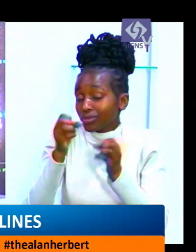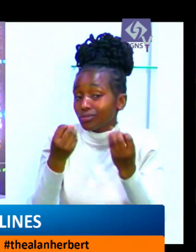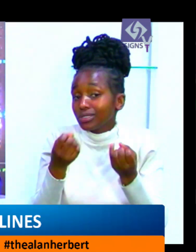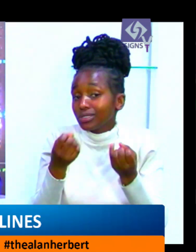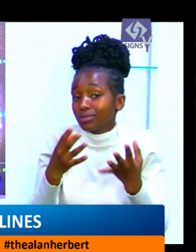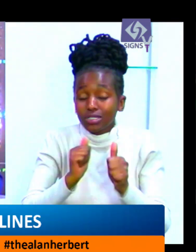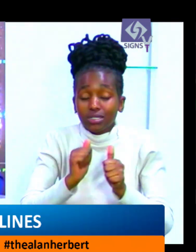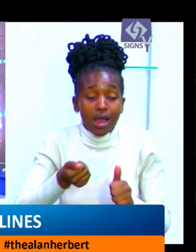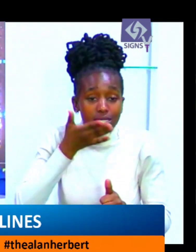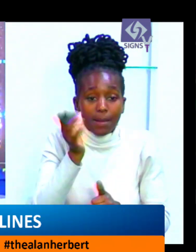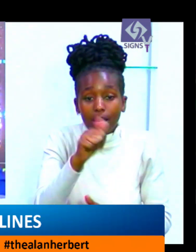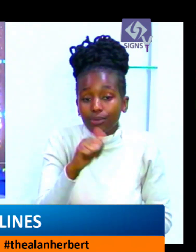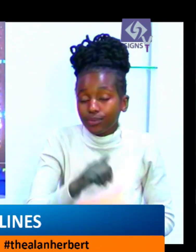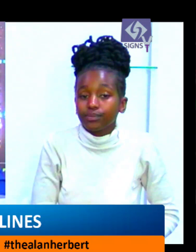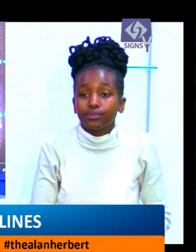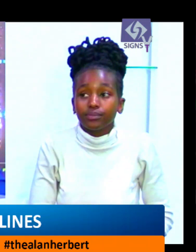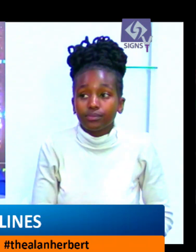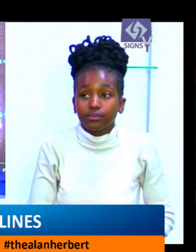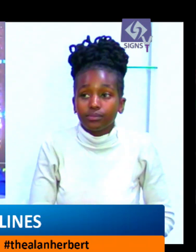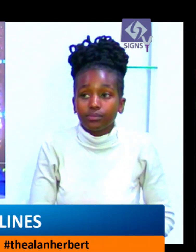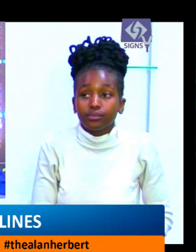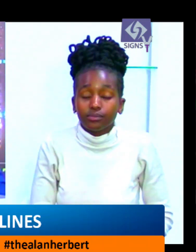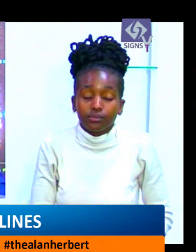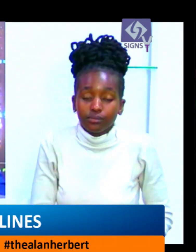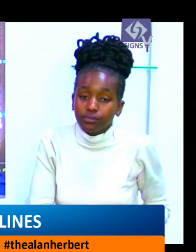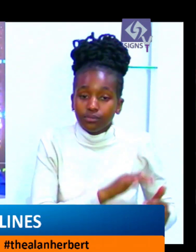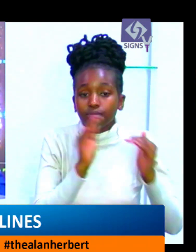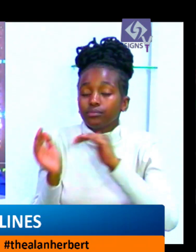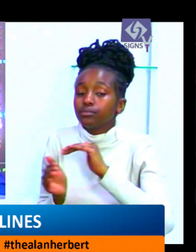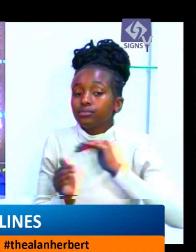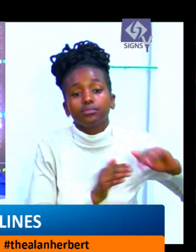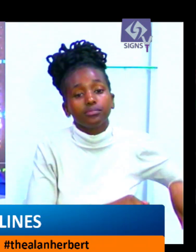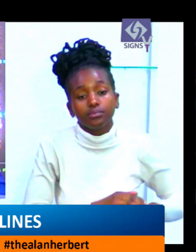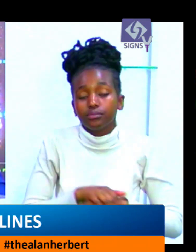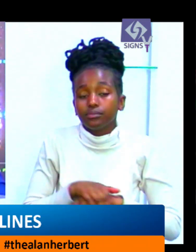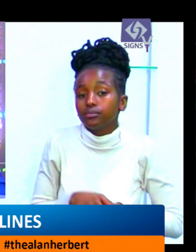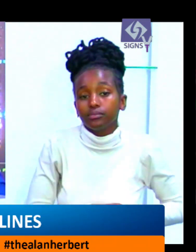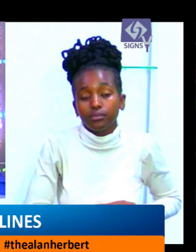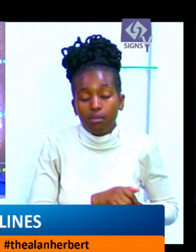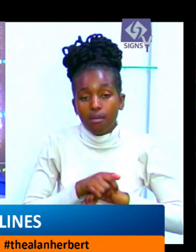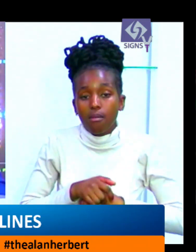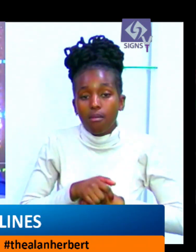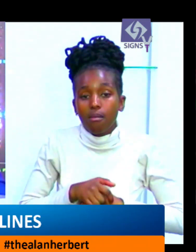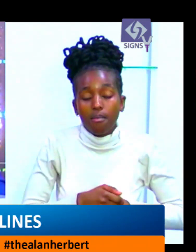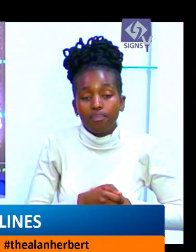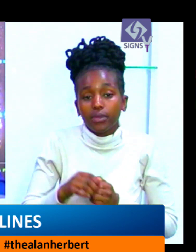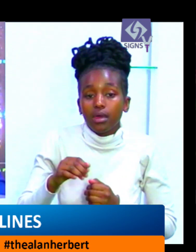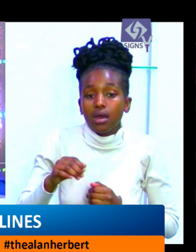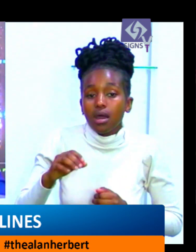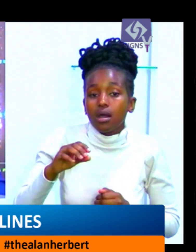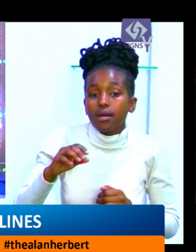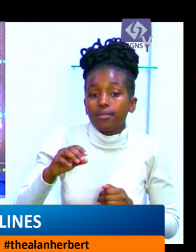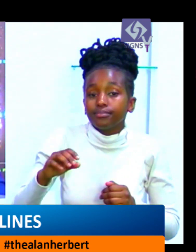here are the full details so on their side was wild coin all their agencies